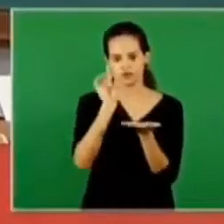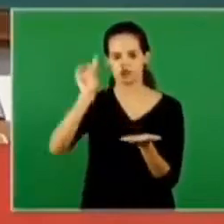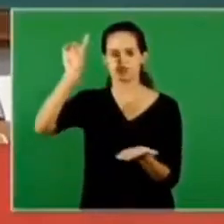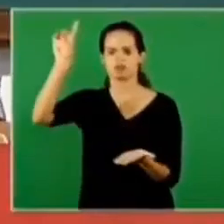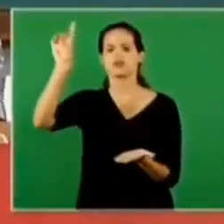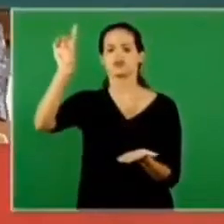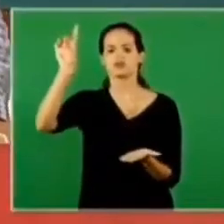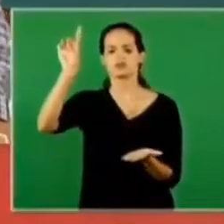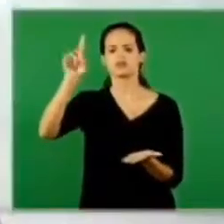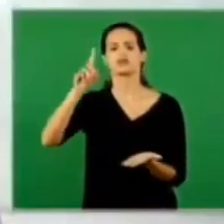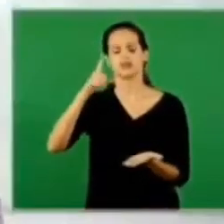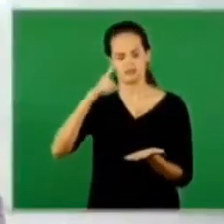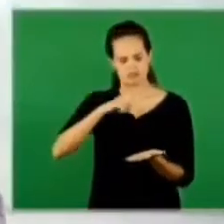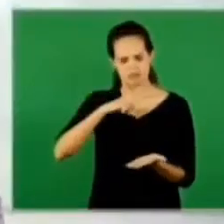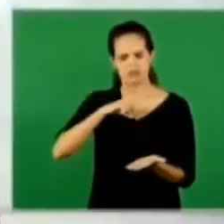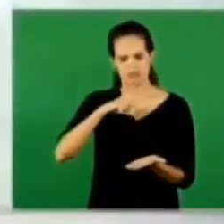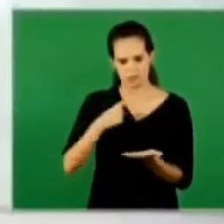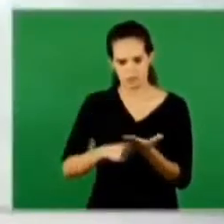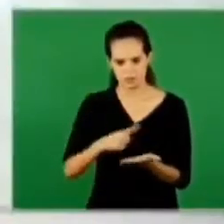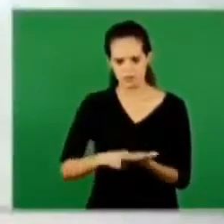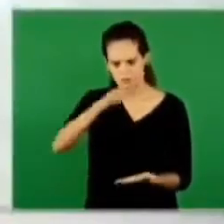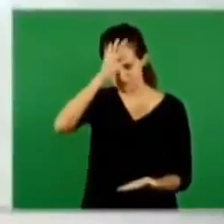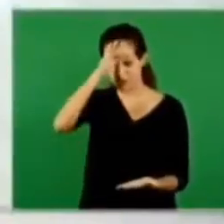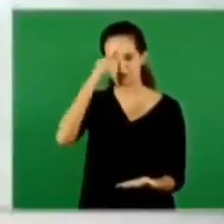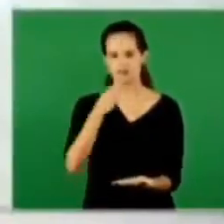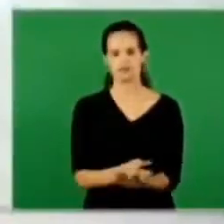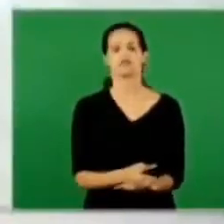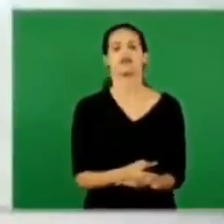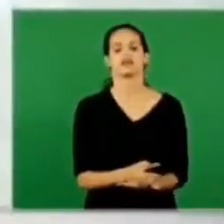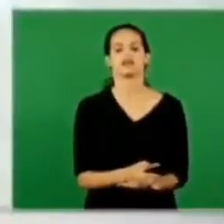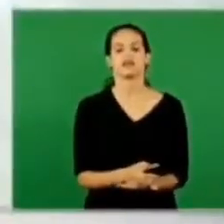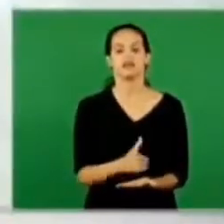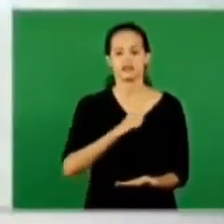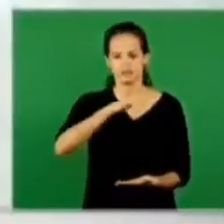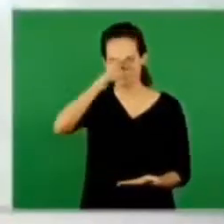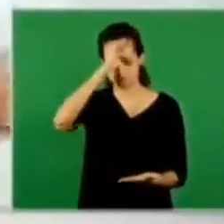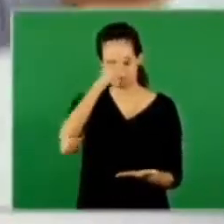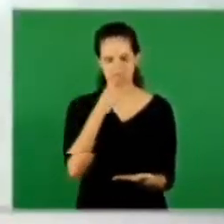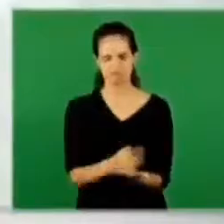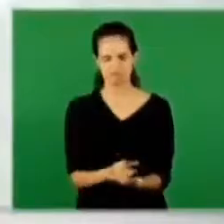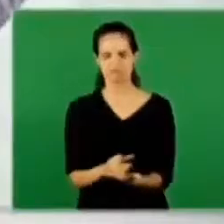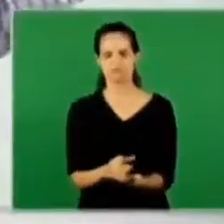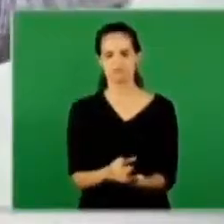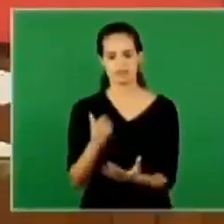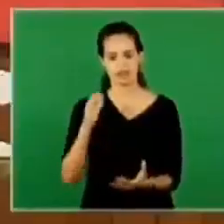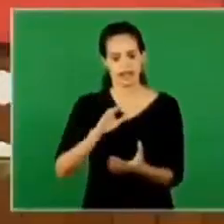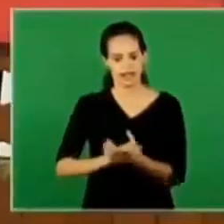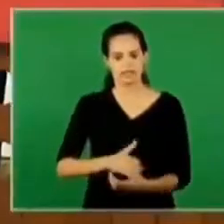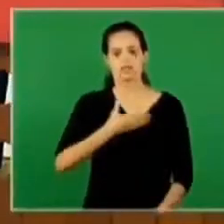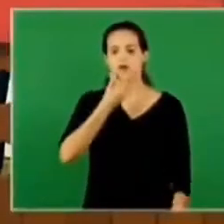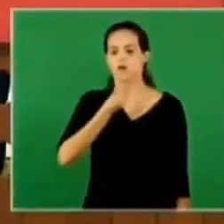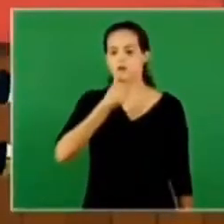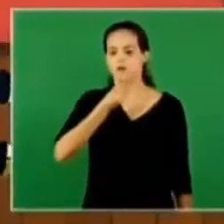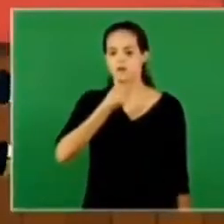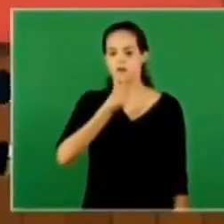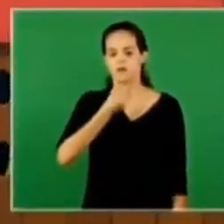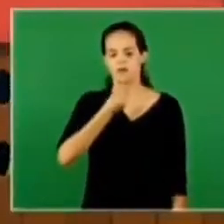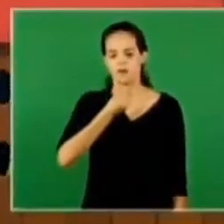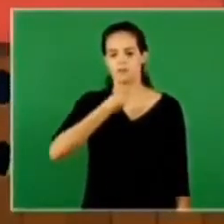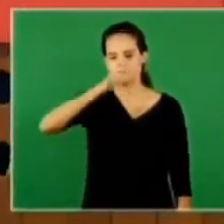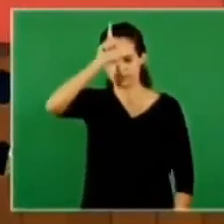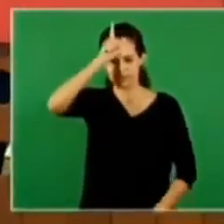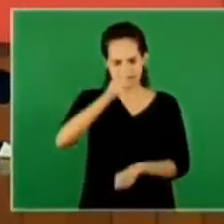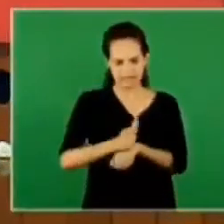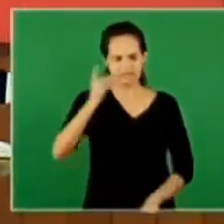pattern get married with a man that has commitment with the faith get married with a man who have